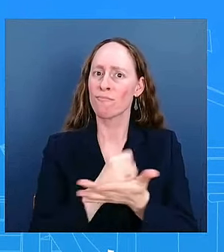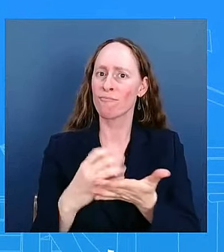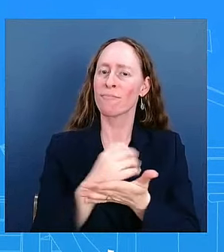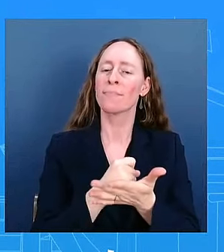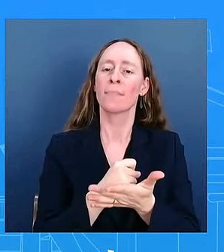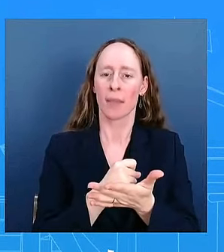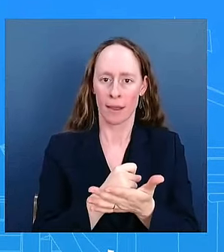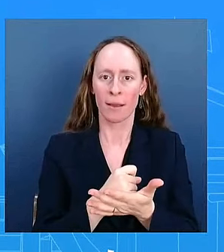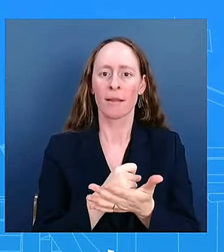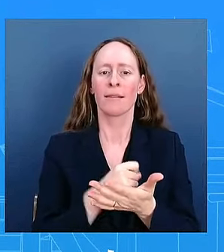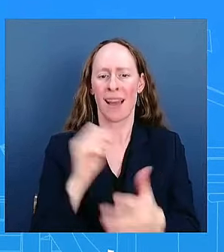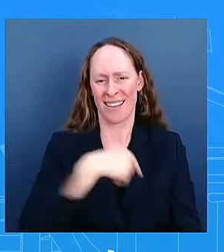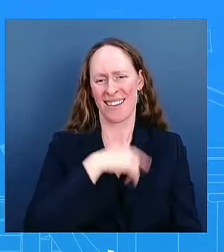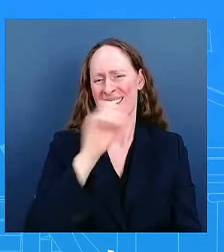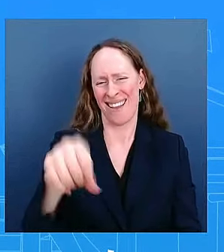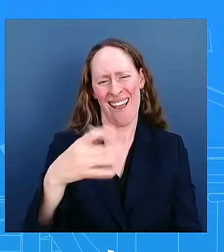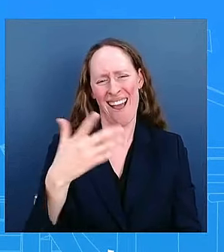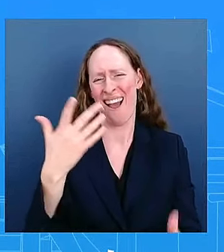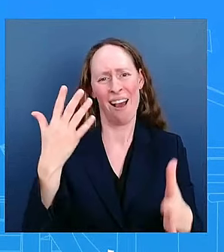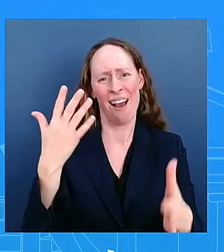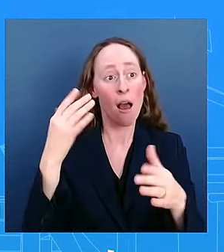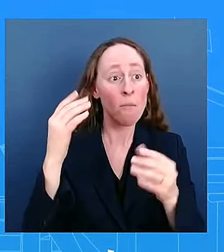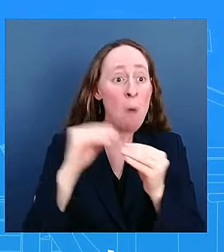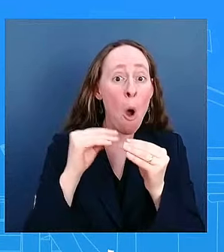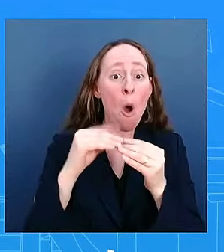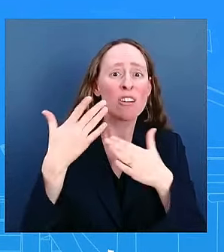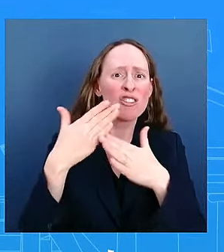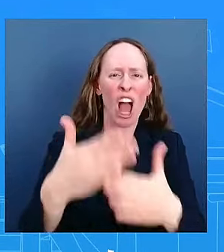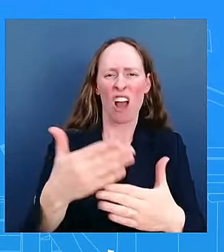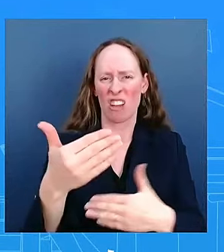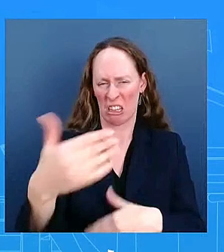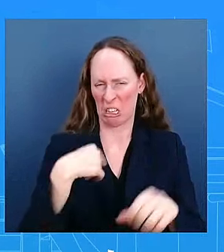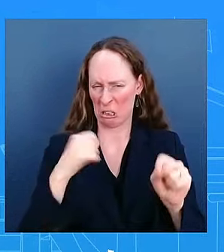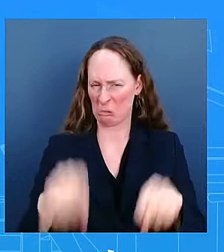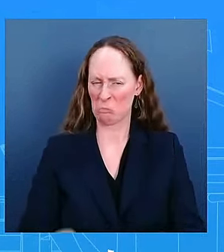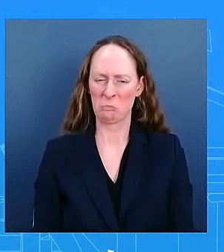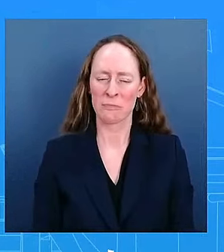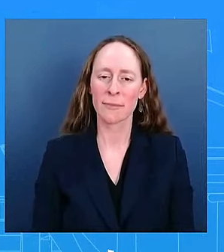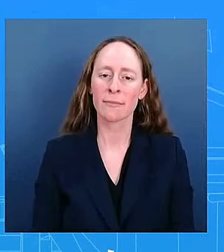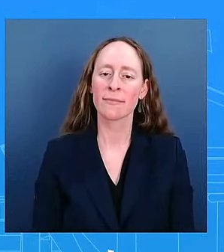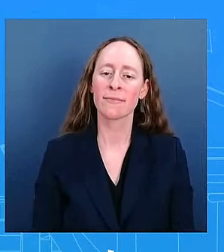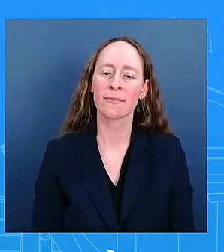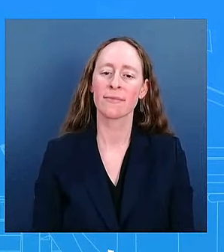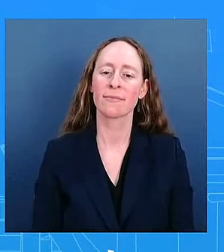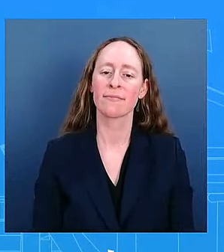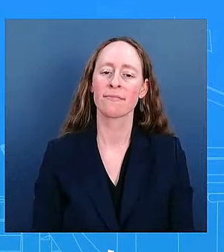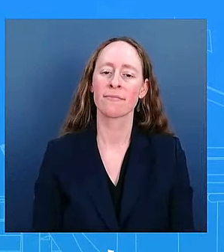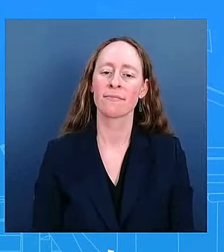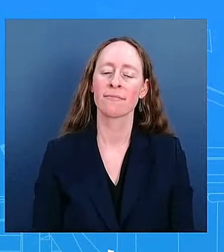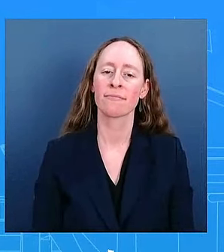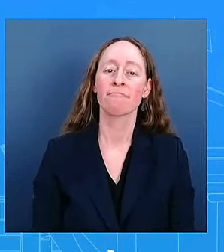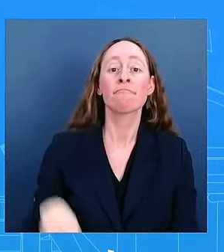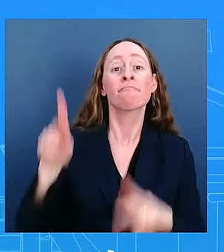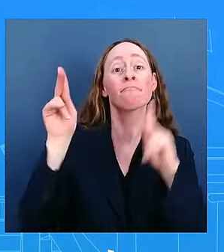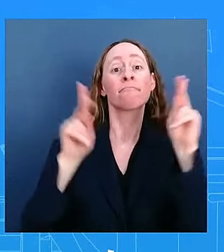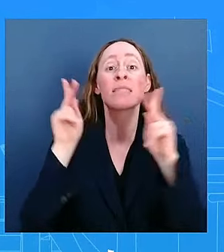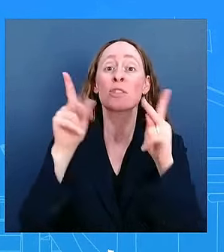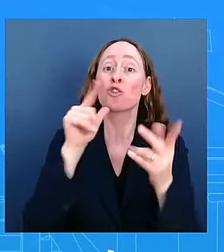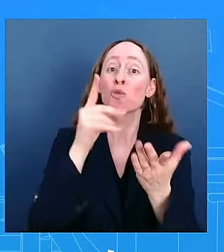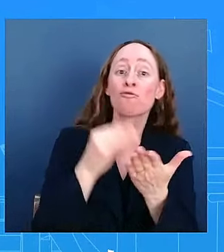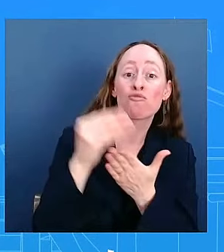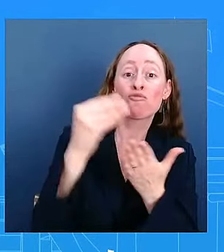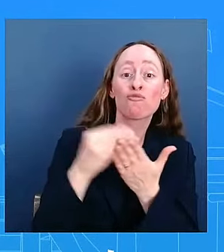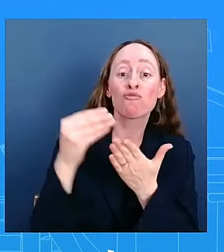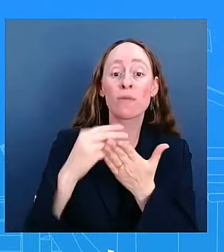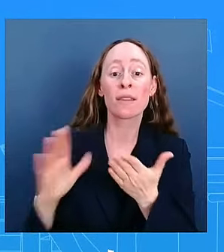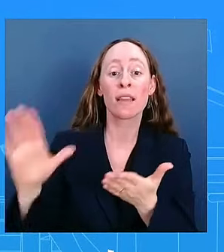you um i think again on the consumer credit point it's important to look not just at consumer credit but at debt